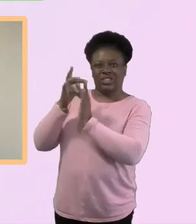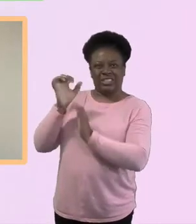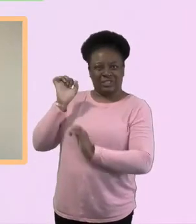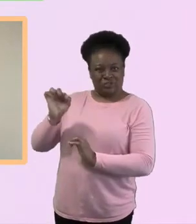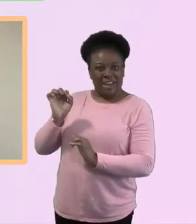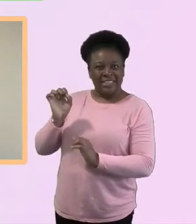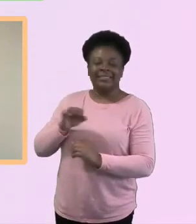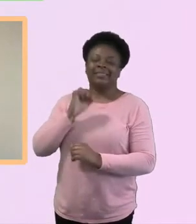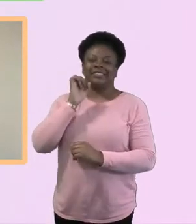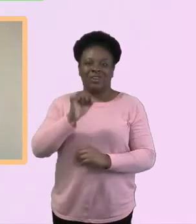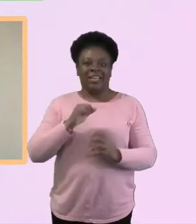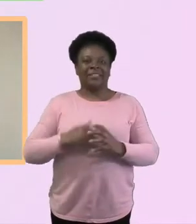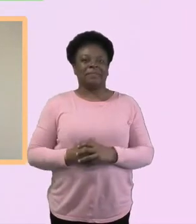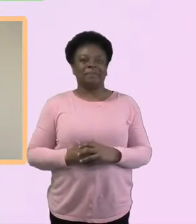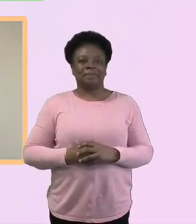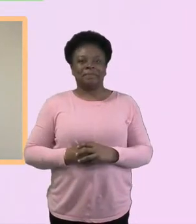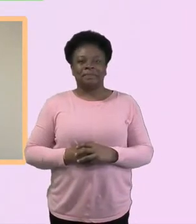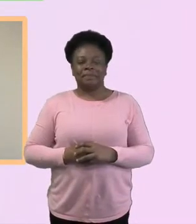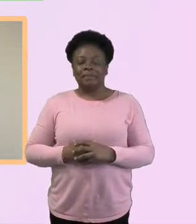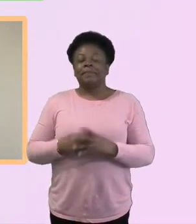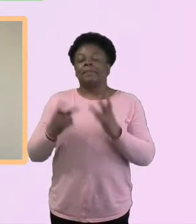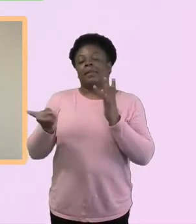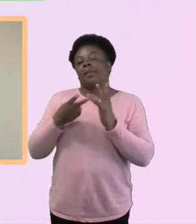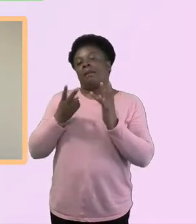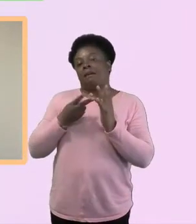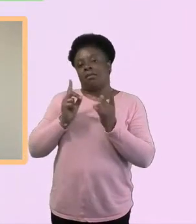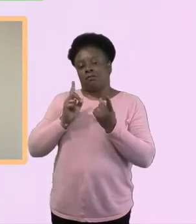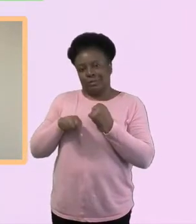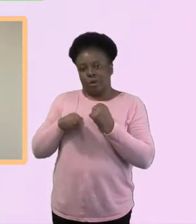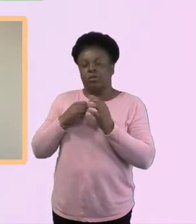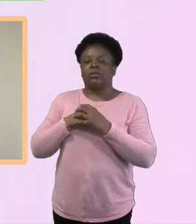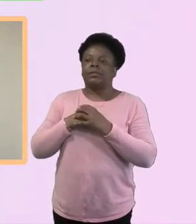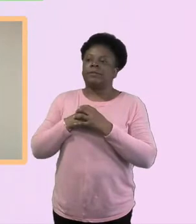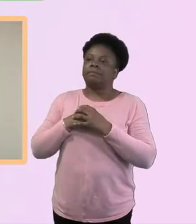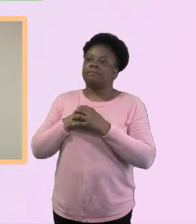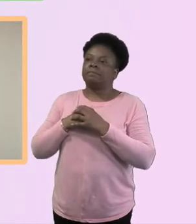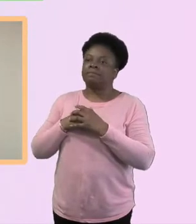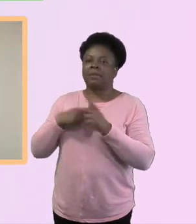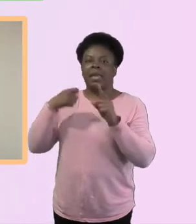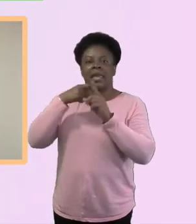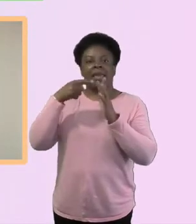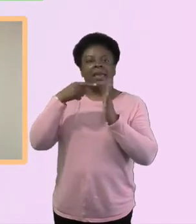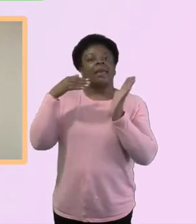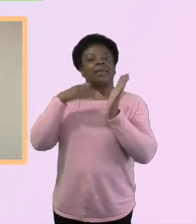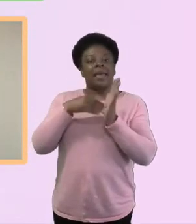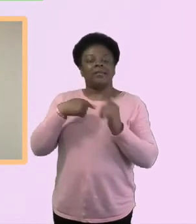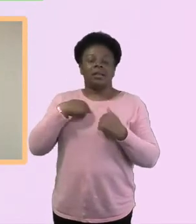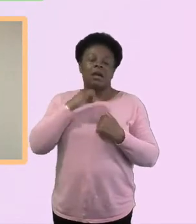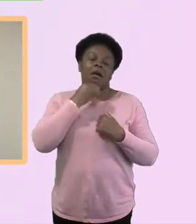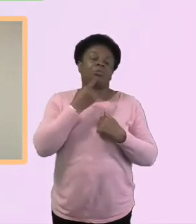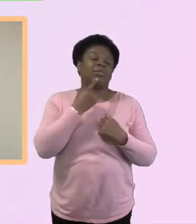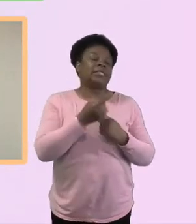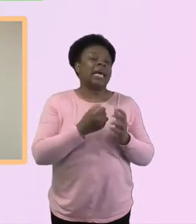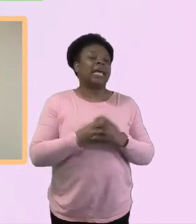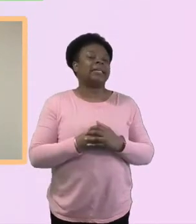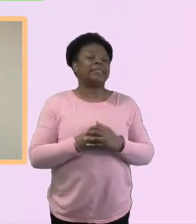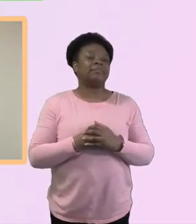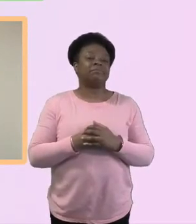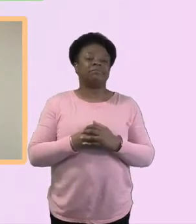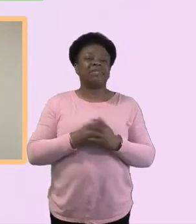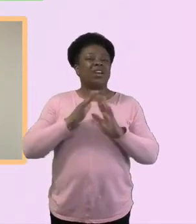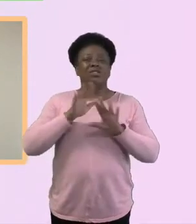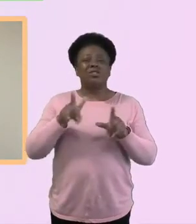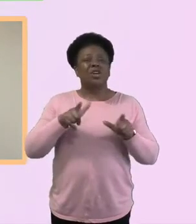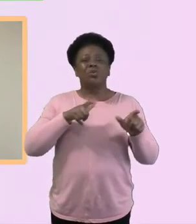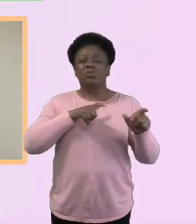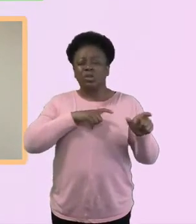I think one of the things I would say is stop measuring your outputs. So have you grown your church? Have you done this?